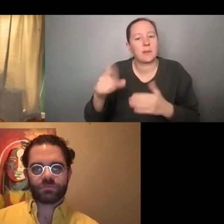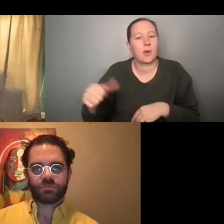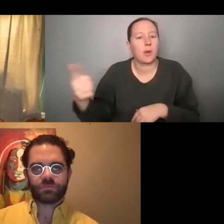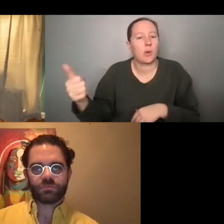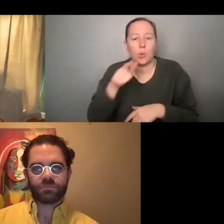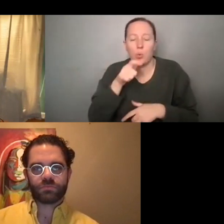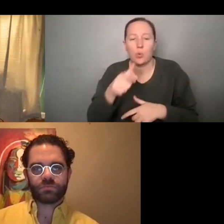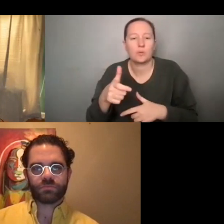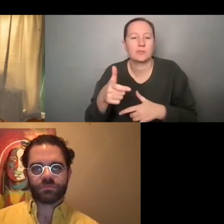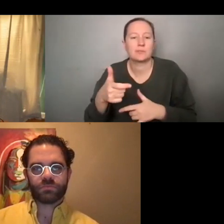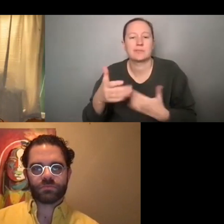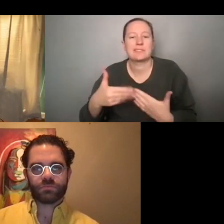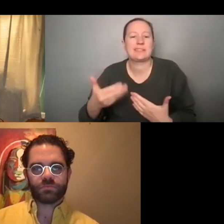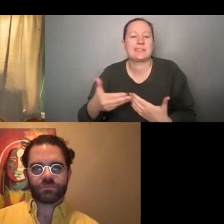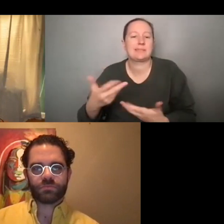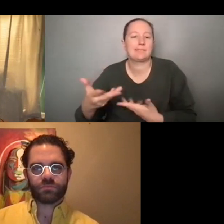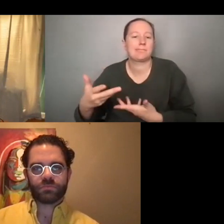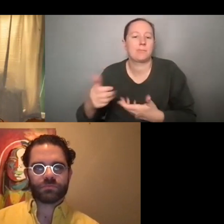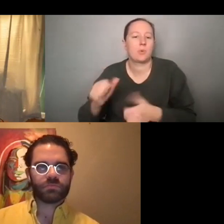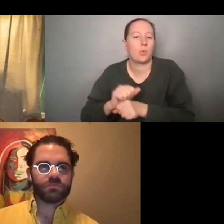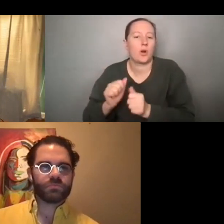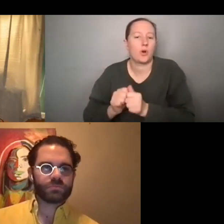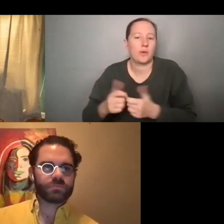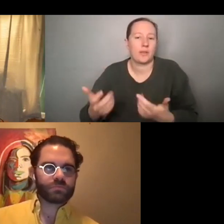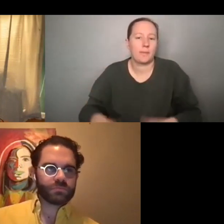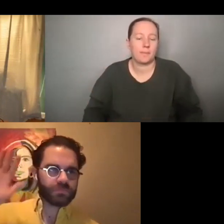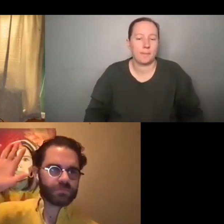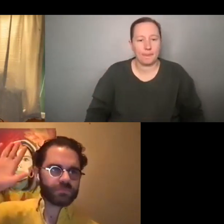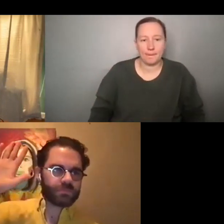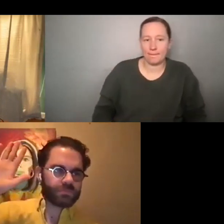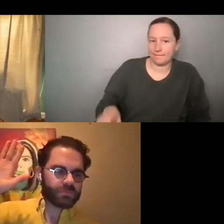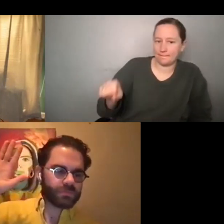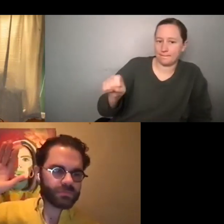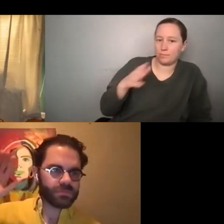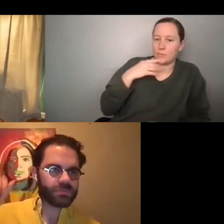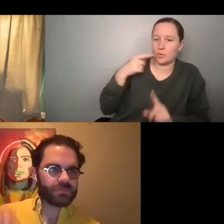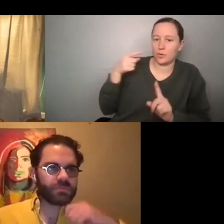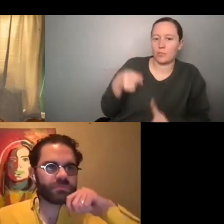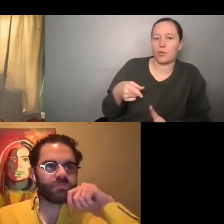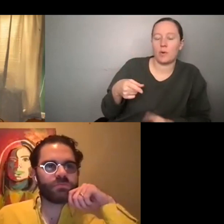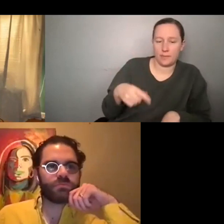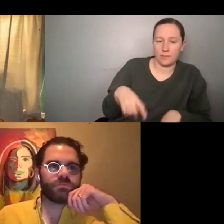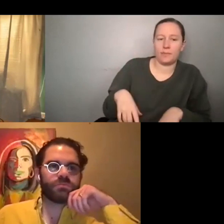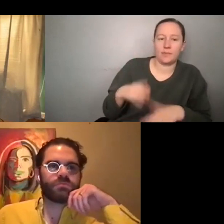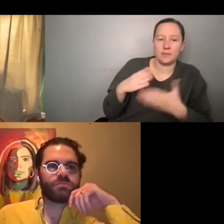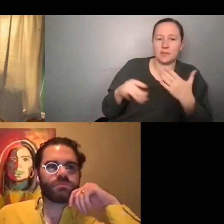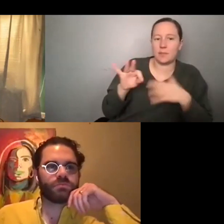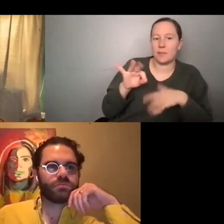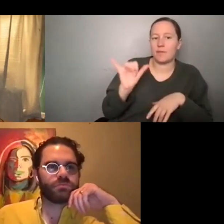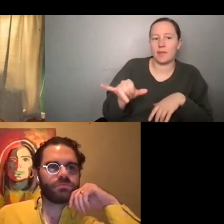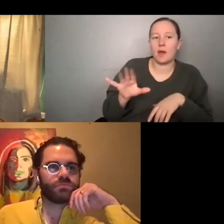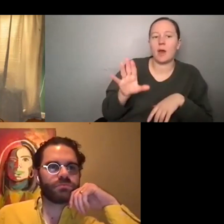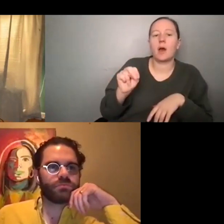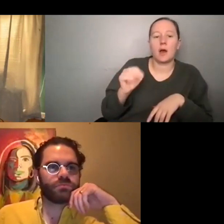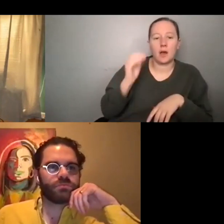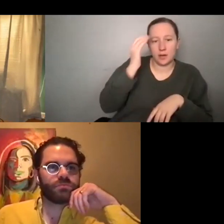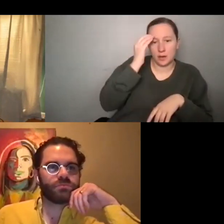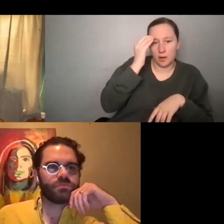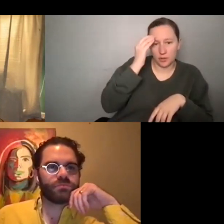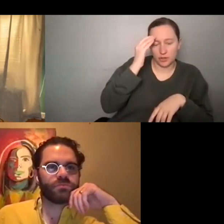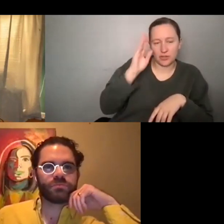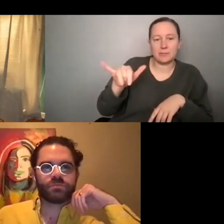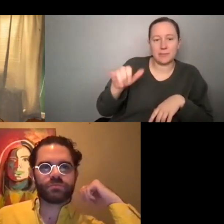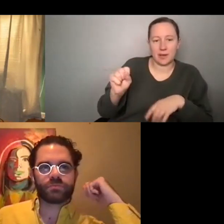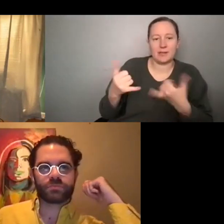like more easy to work with. Yeah, no, that's such a good point that some of that just unconscious bias definitely